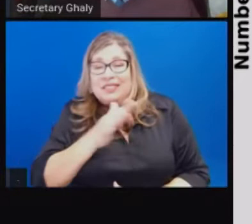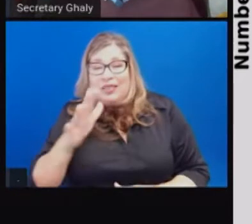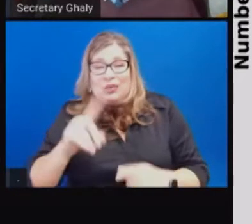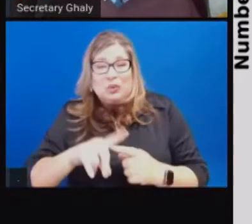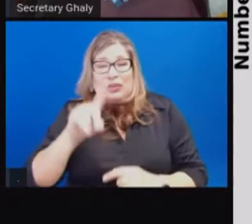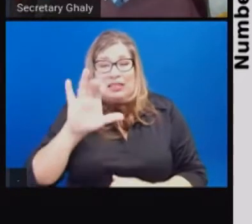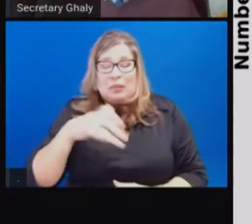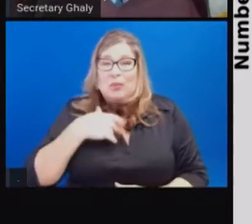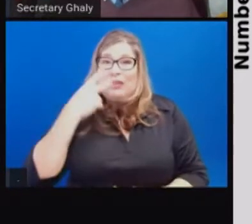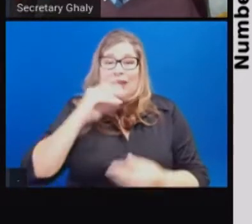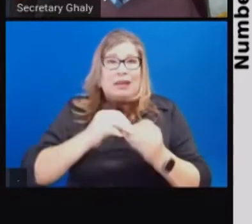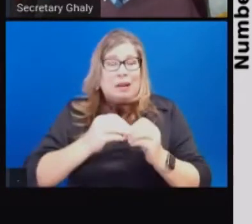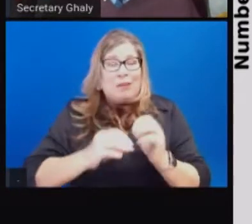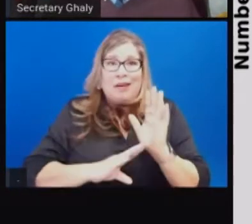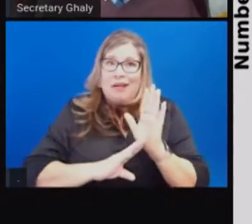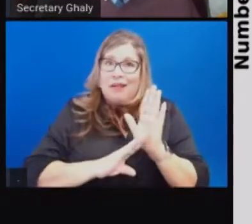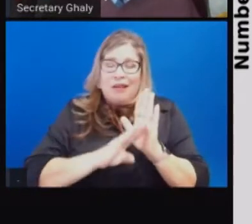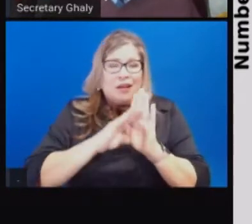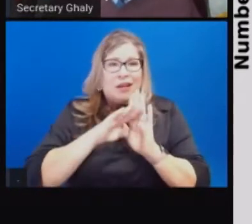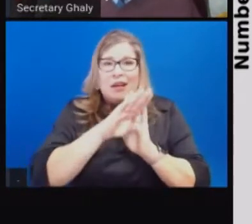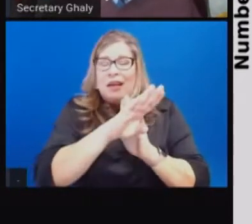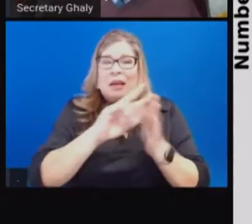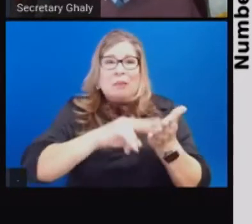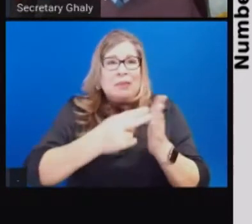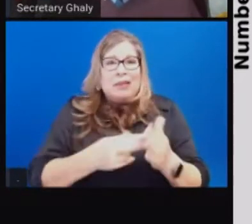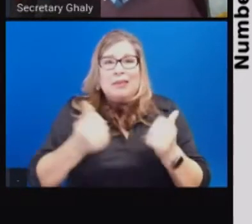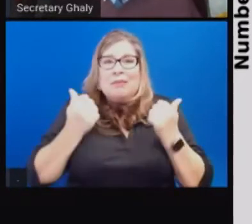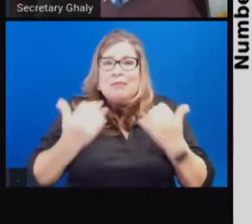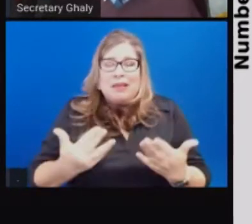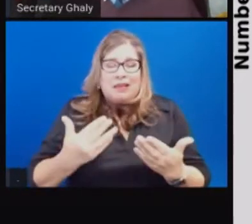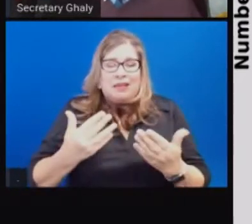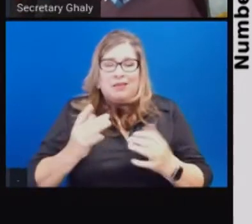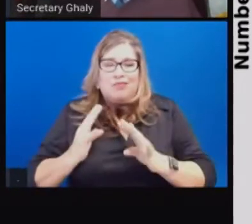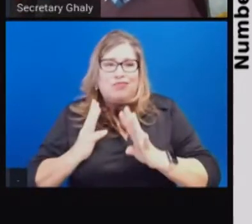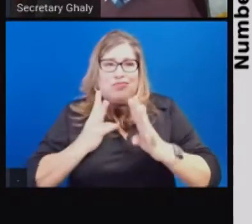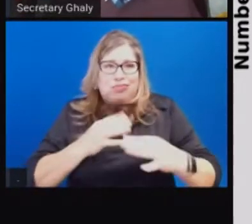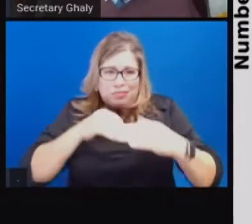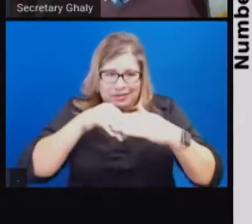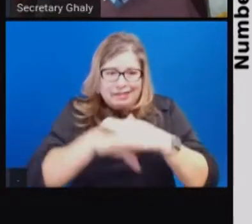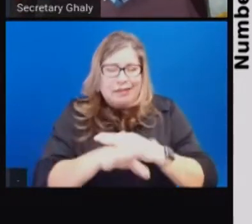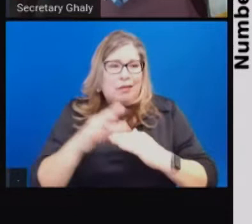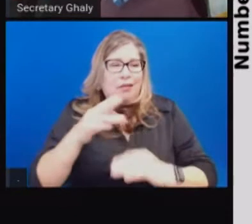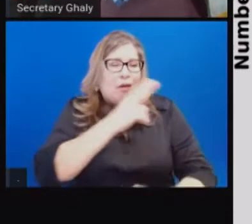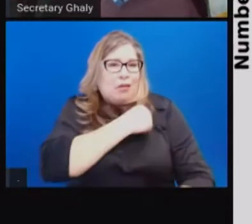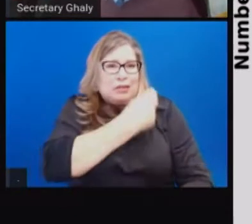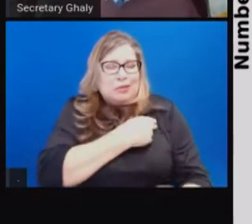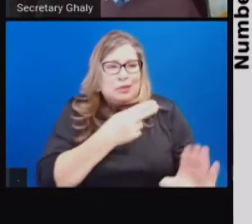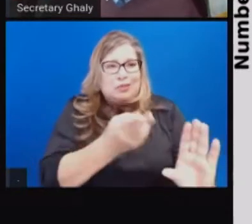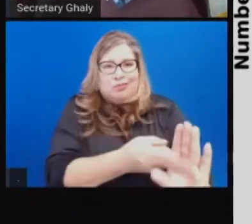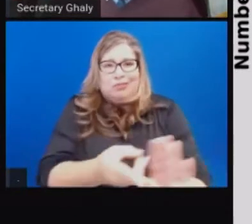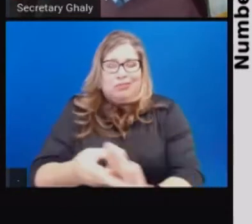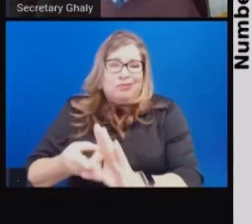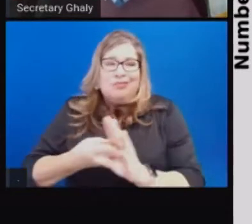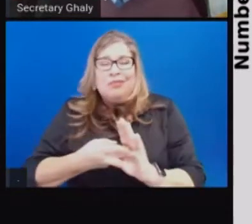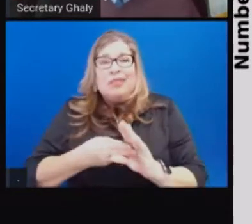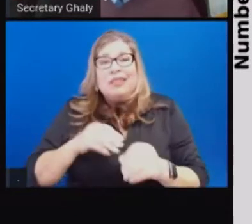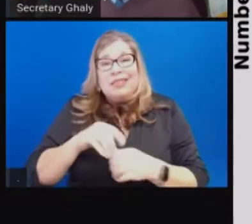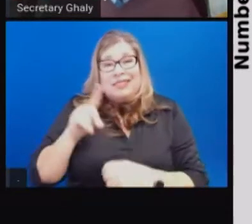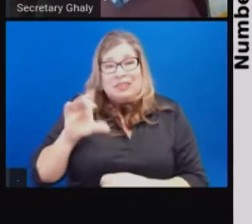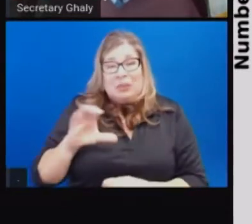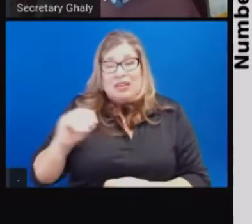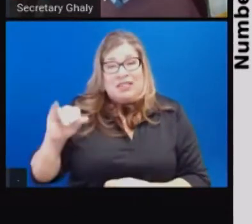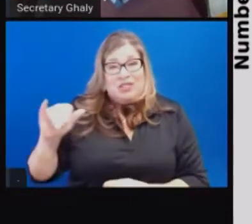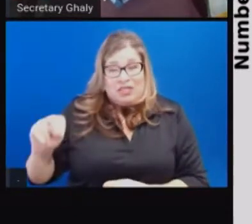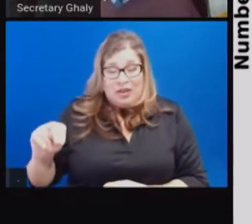parts of December manifest in hospitalizations at the end of December and early January, that period where